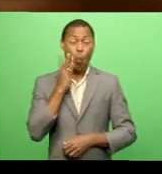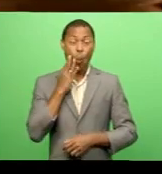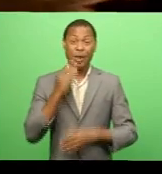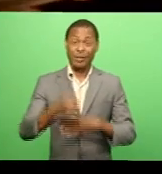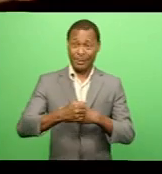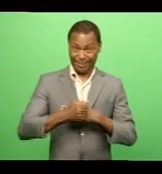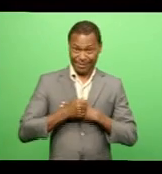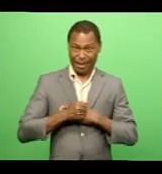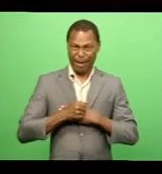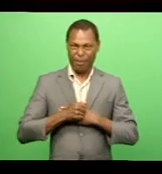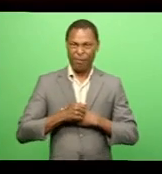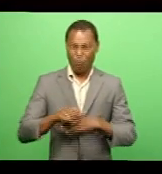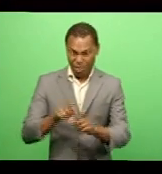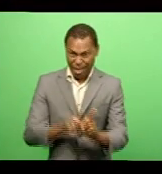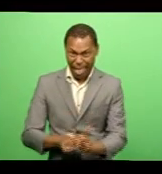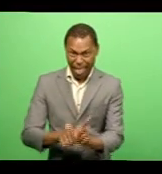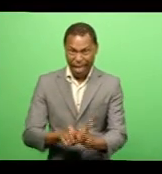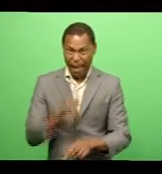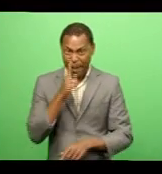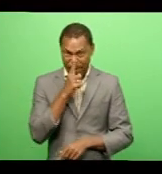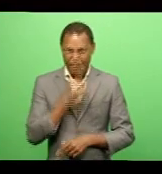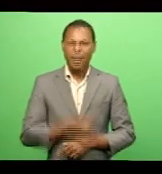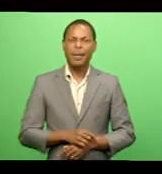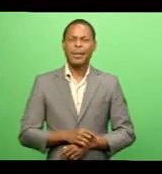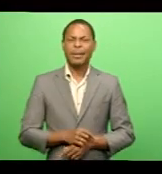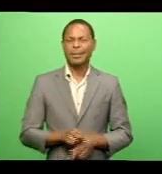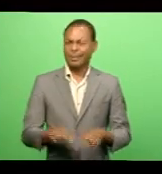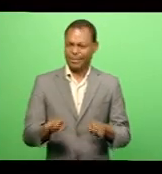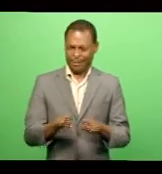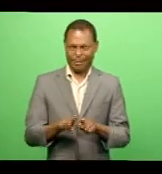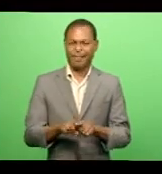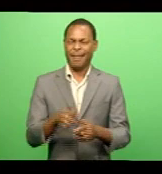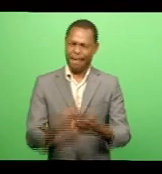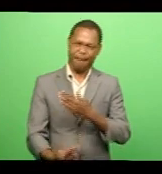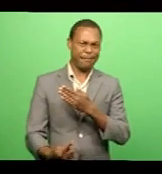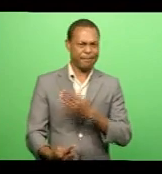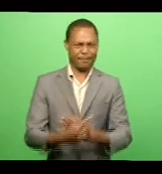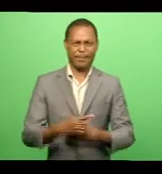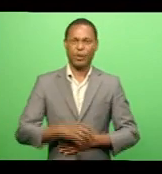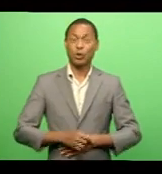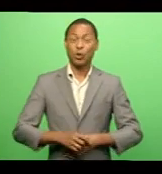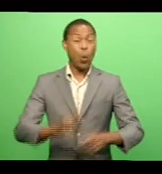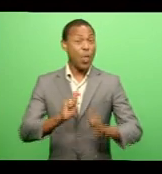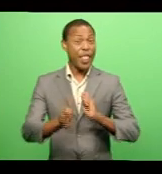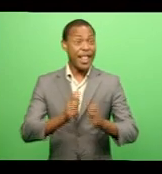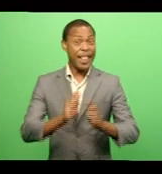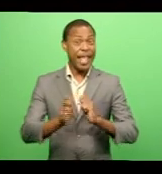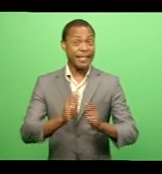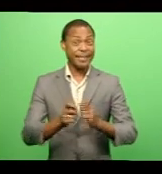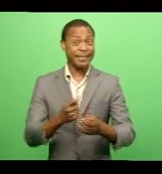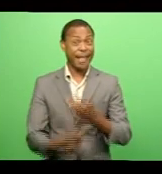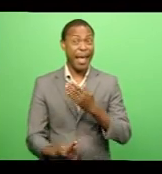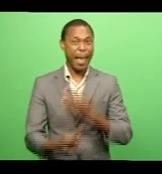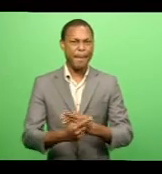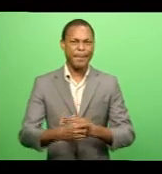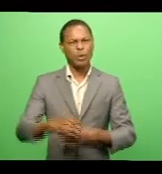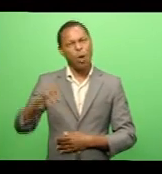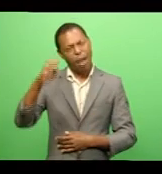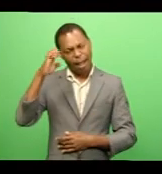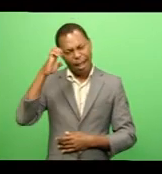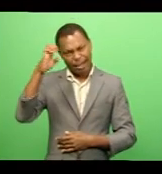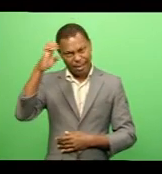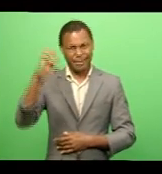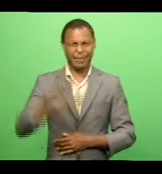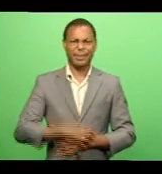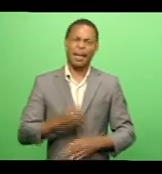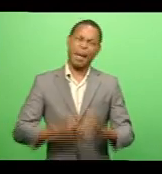population They are going to move in that direction The clinical test on the vaccination was done majority on the adults Who are above the